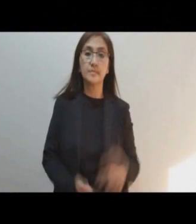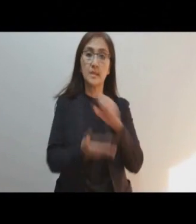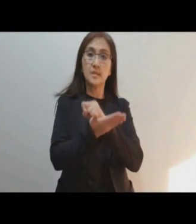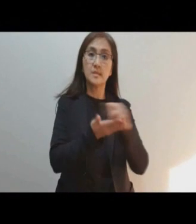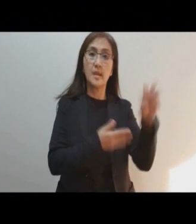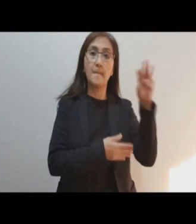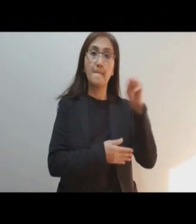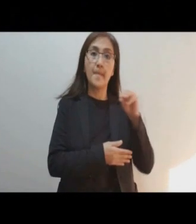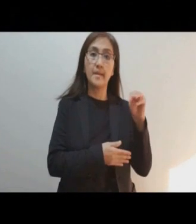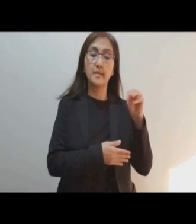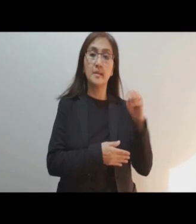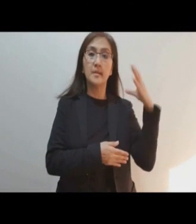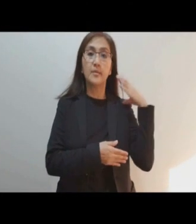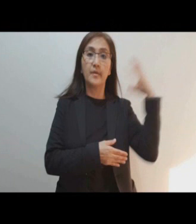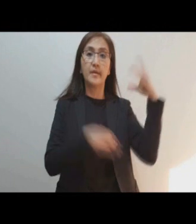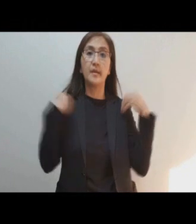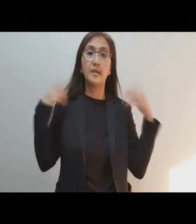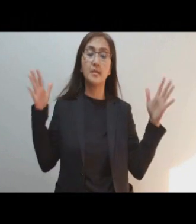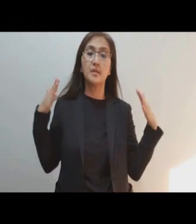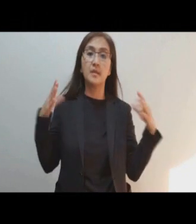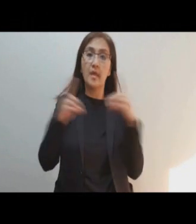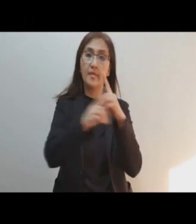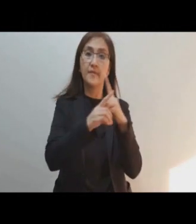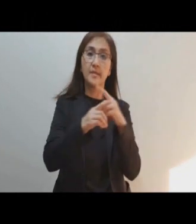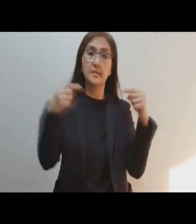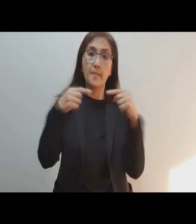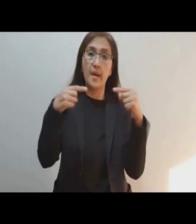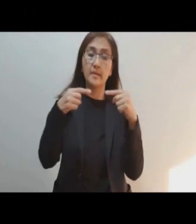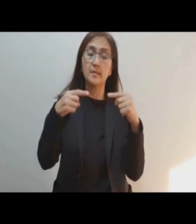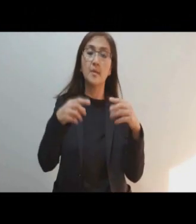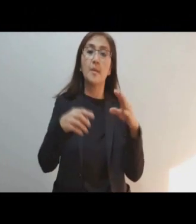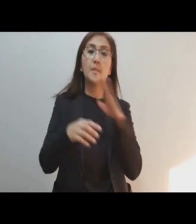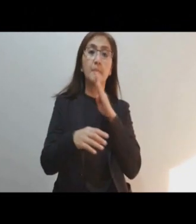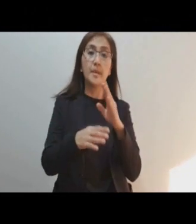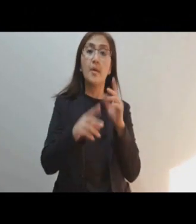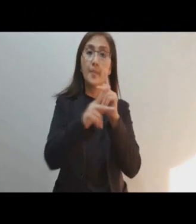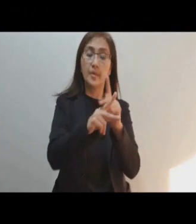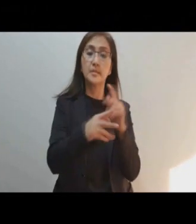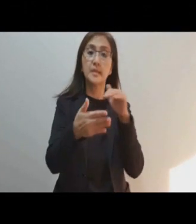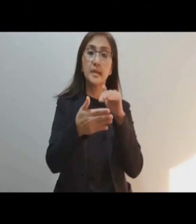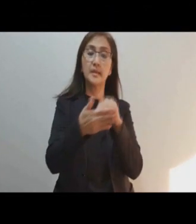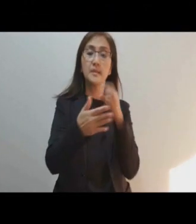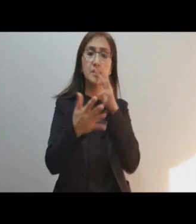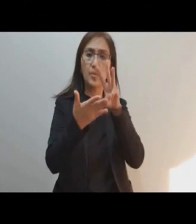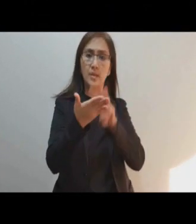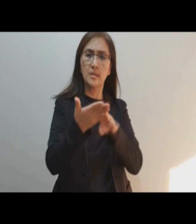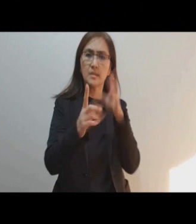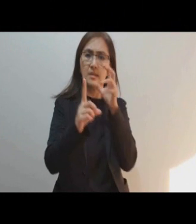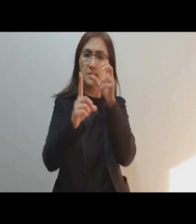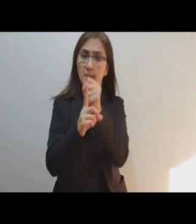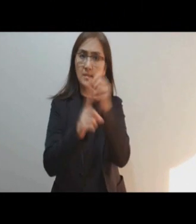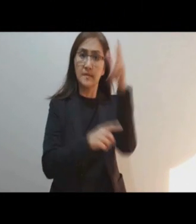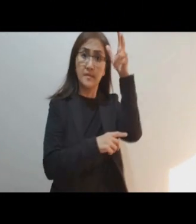Saint Michael, the Archangel, defend us in battle. Be our protection against the wickedness and